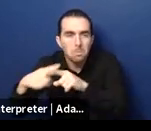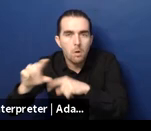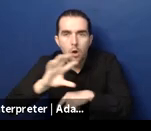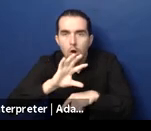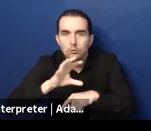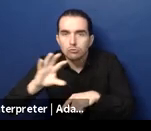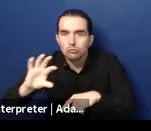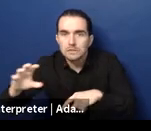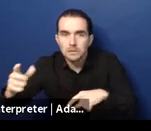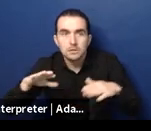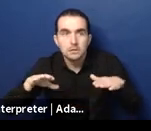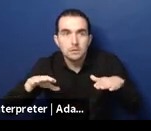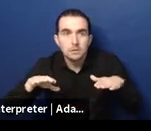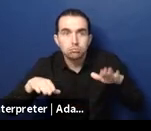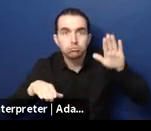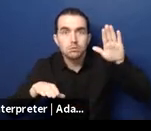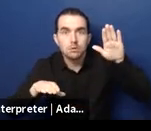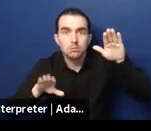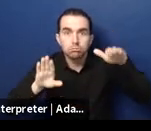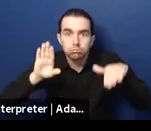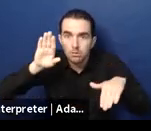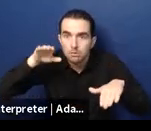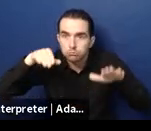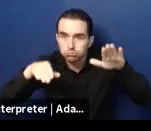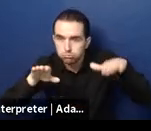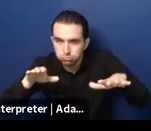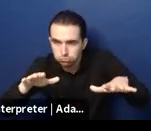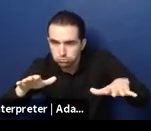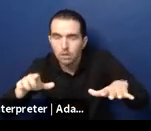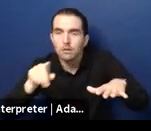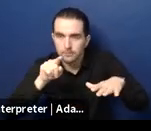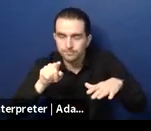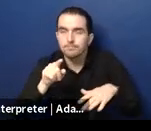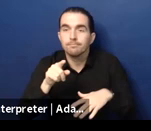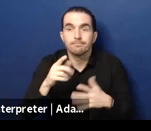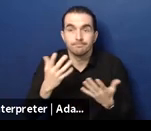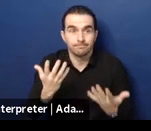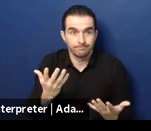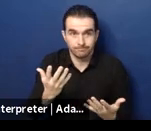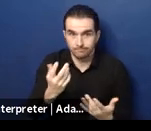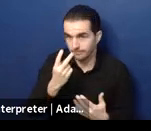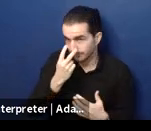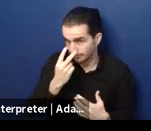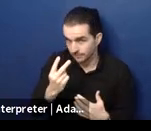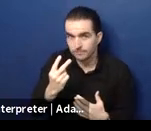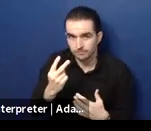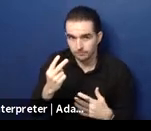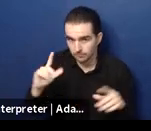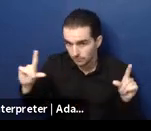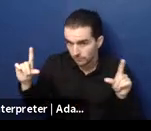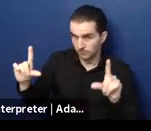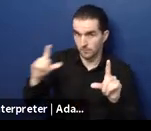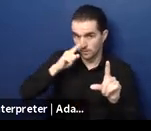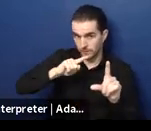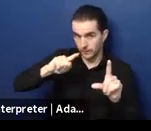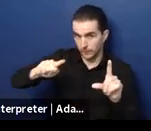closure and transformation of institutional care for children with disabilities in the